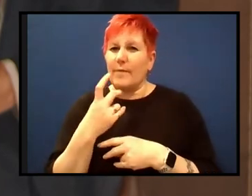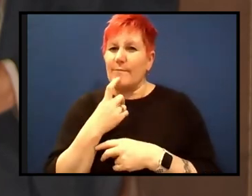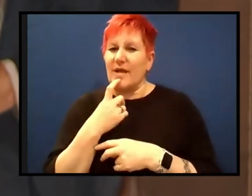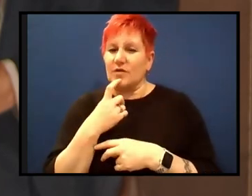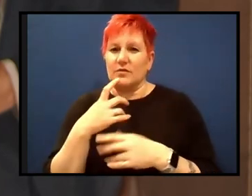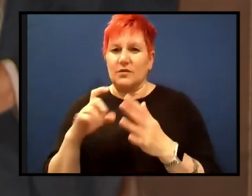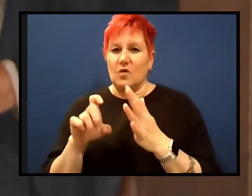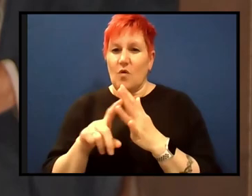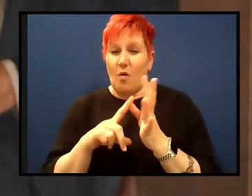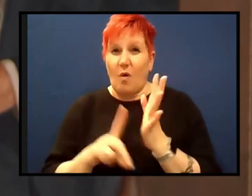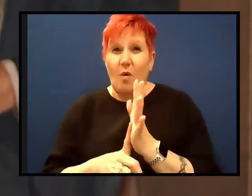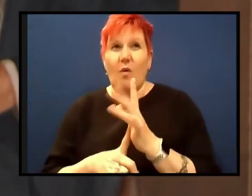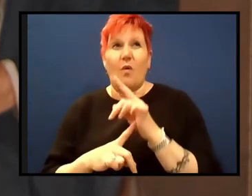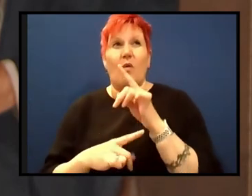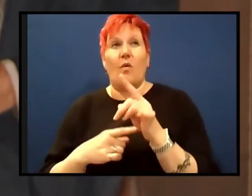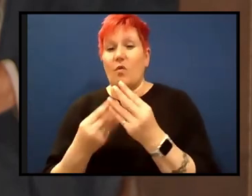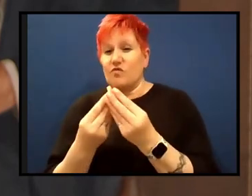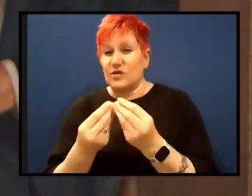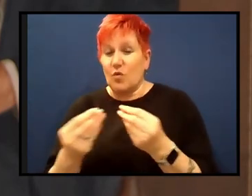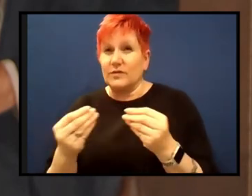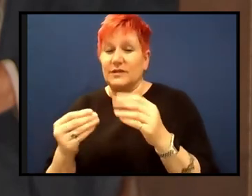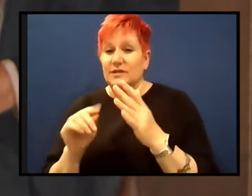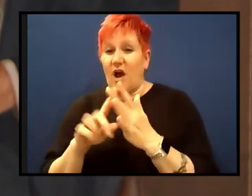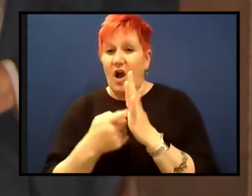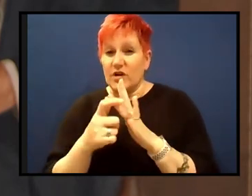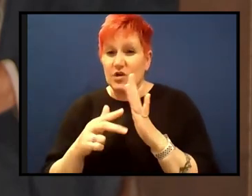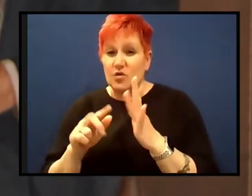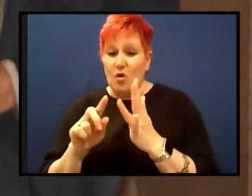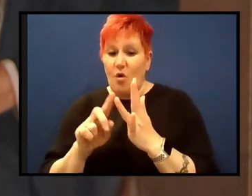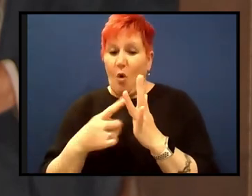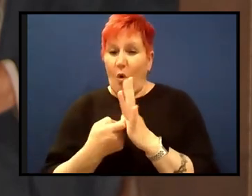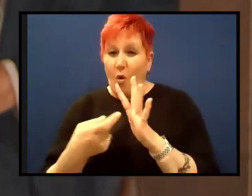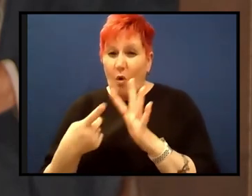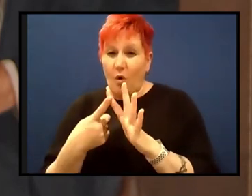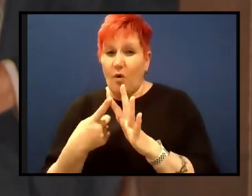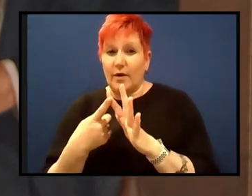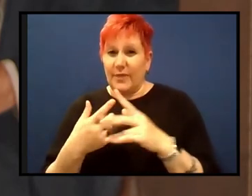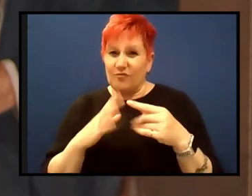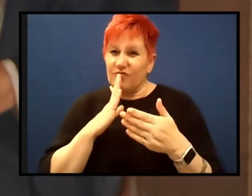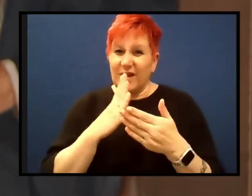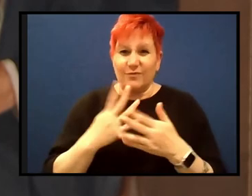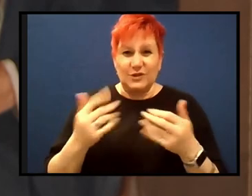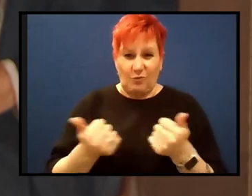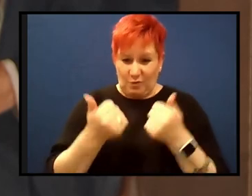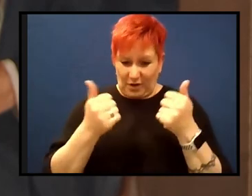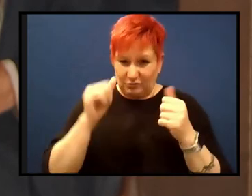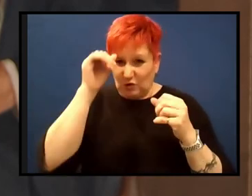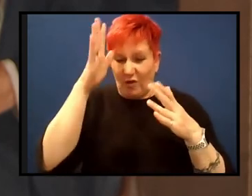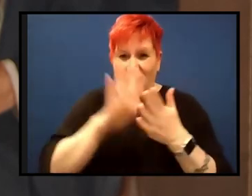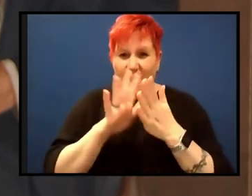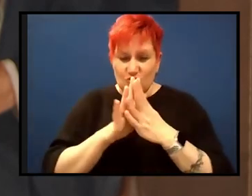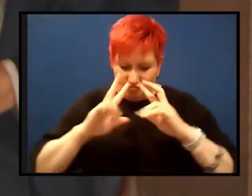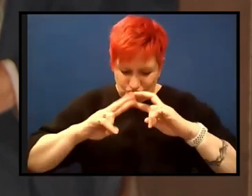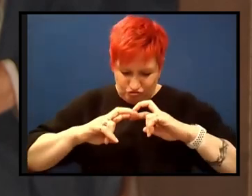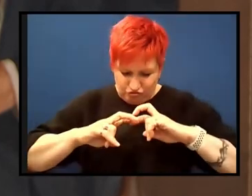some of those will be important in the future, but we actually know very little about how to explore and find those materials that